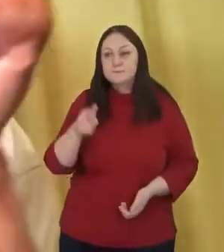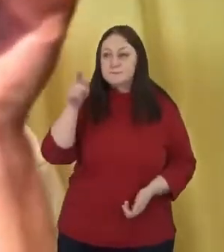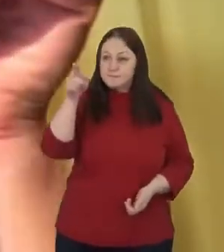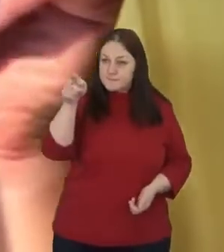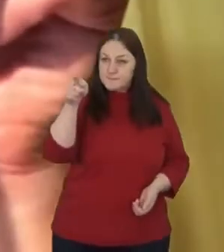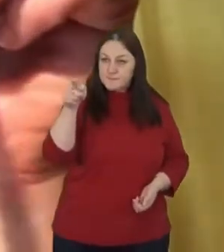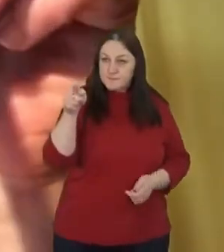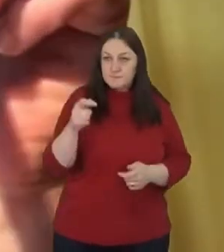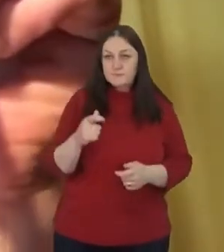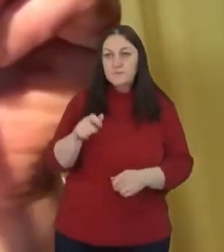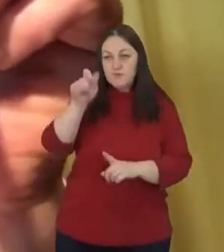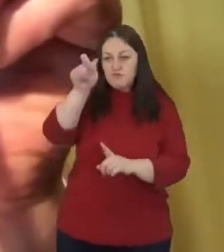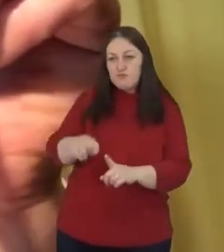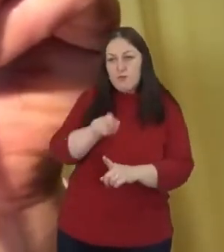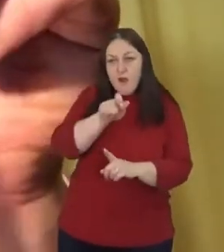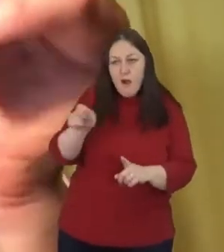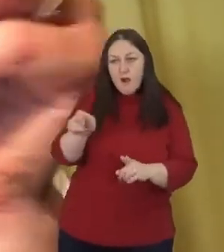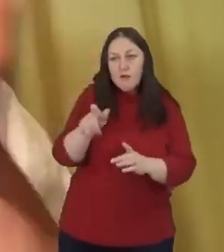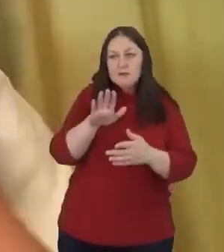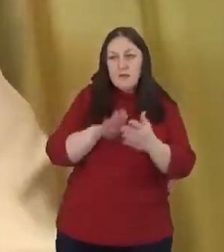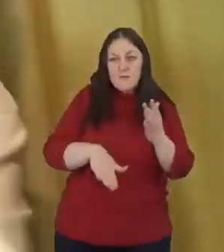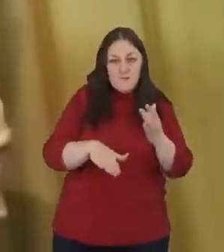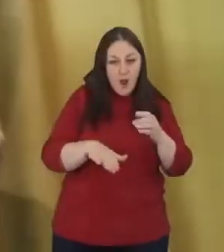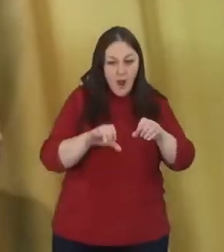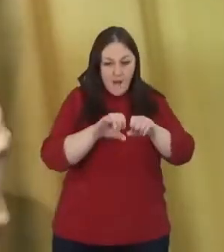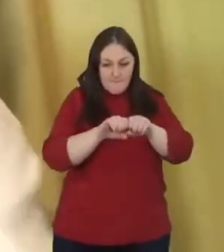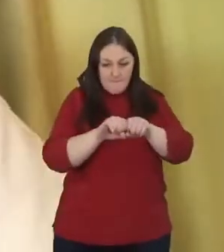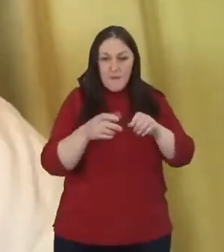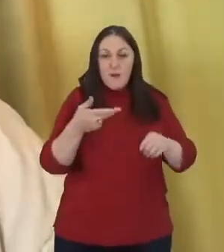I made out of the barrel of a gun.